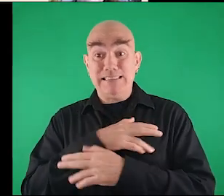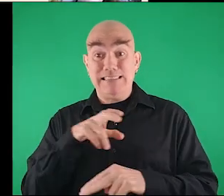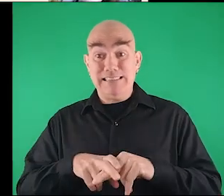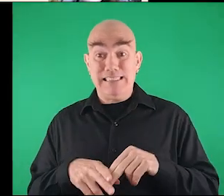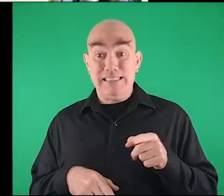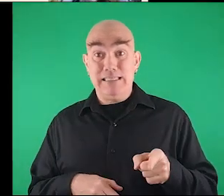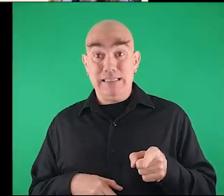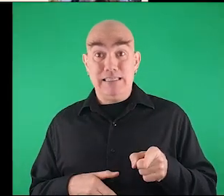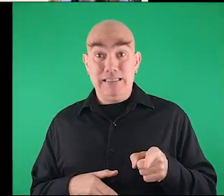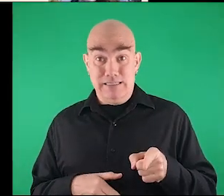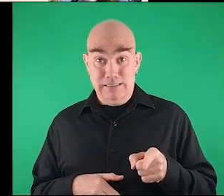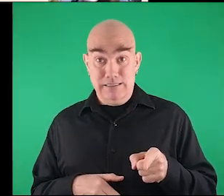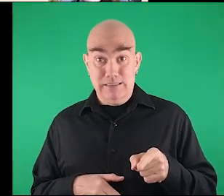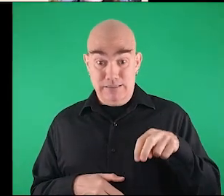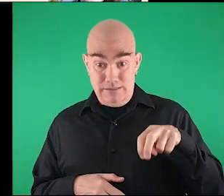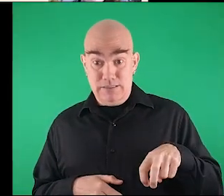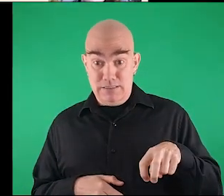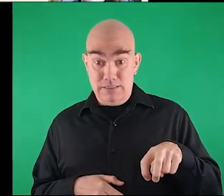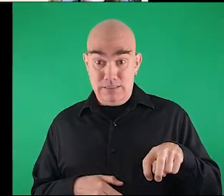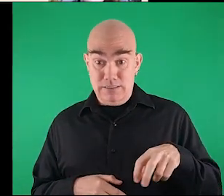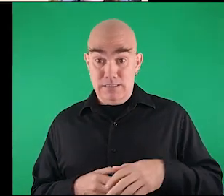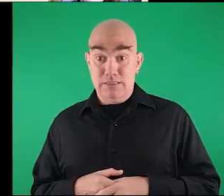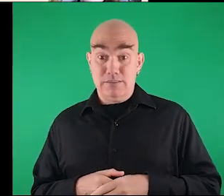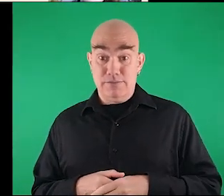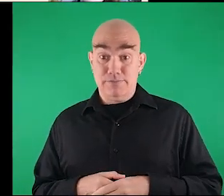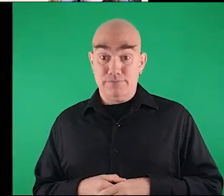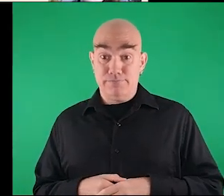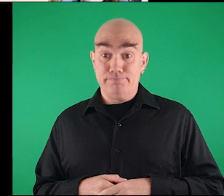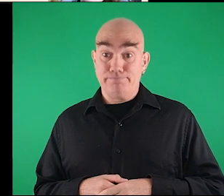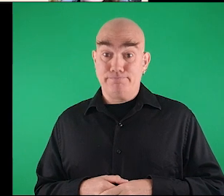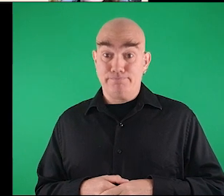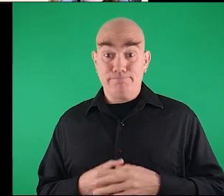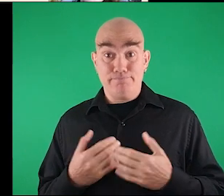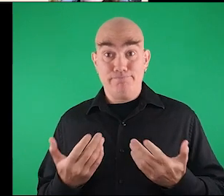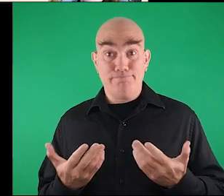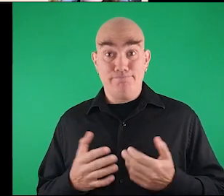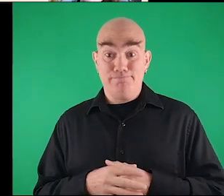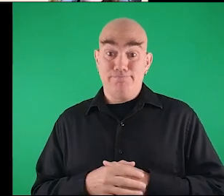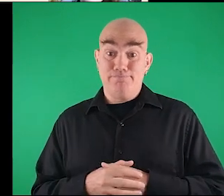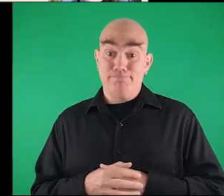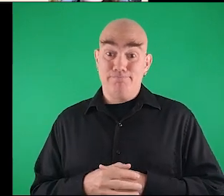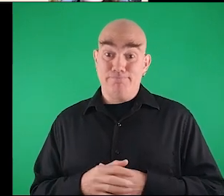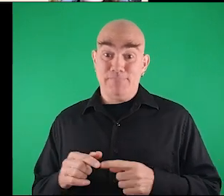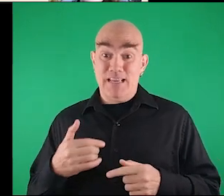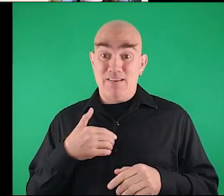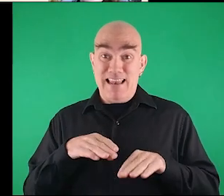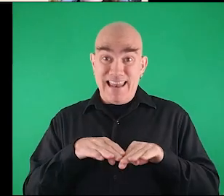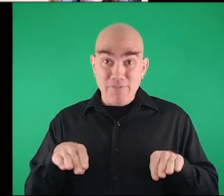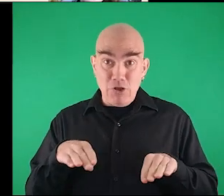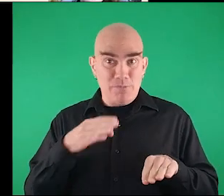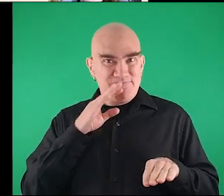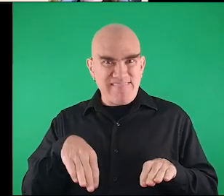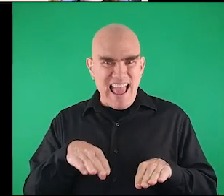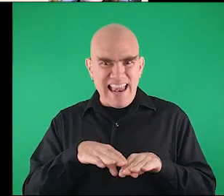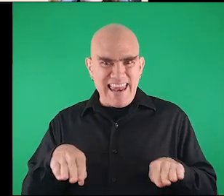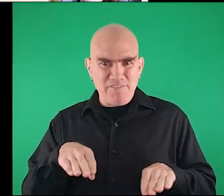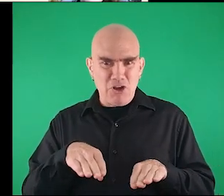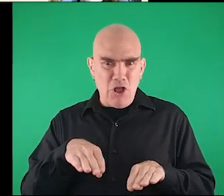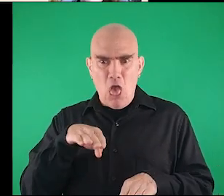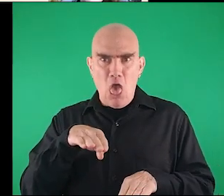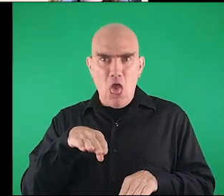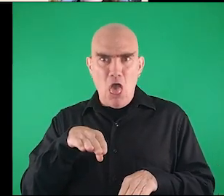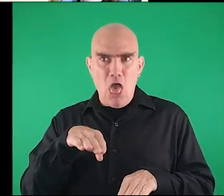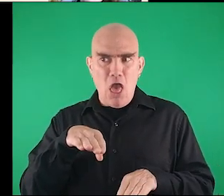seat uh you have a seat here for the people to rest but you have